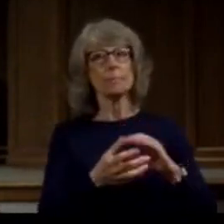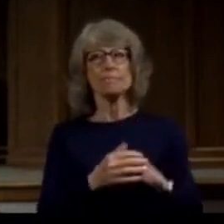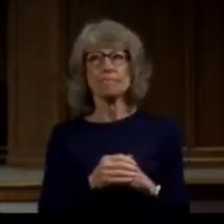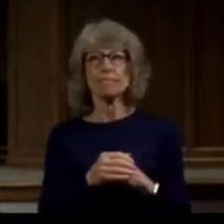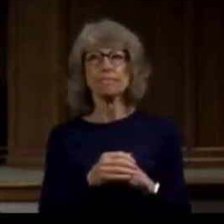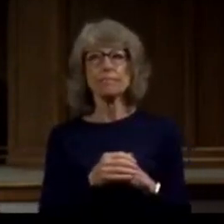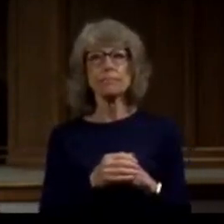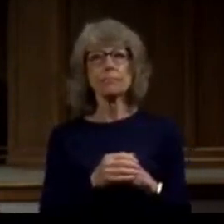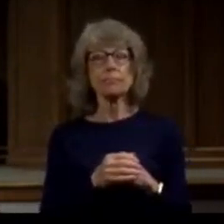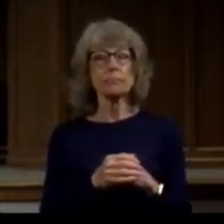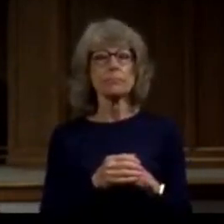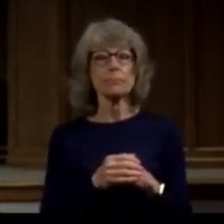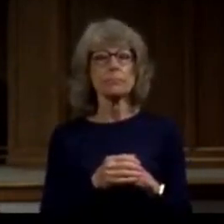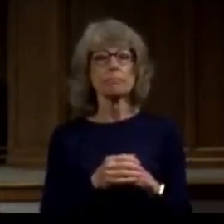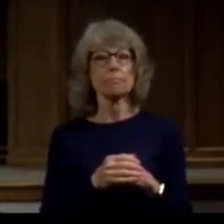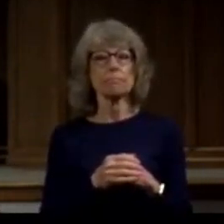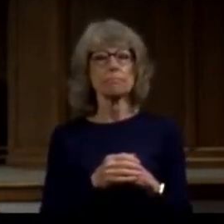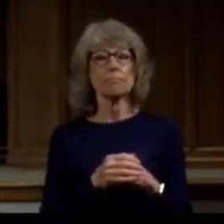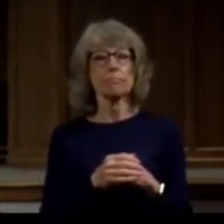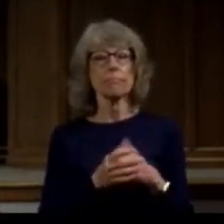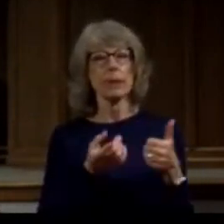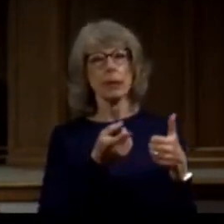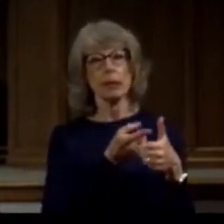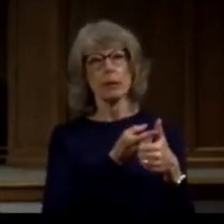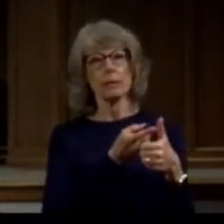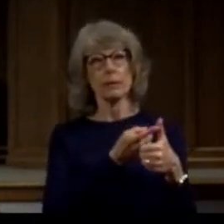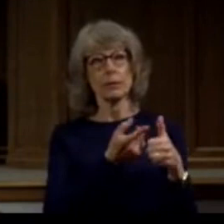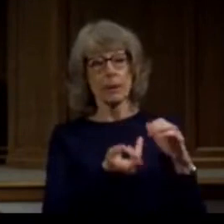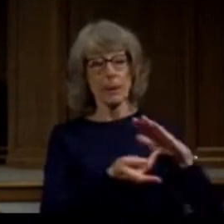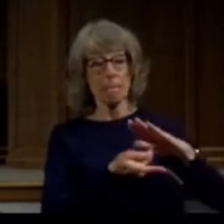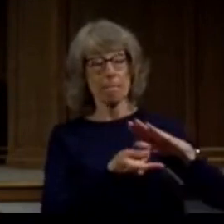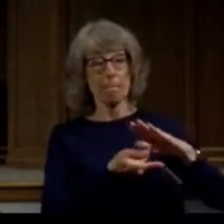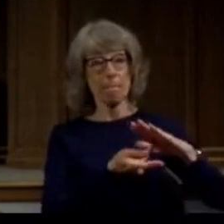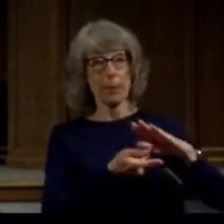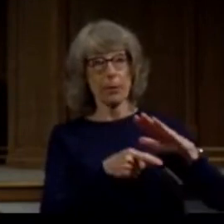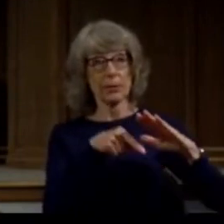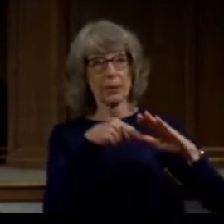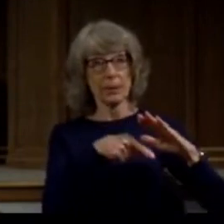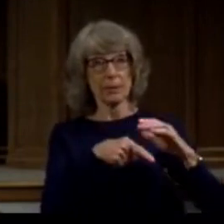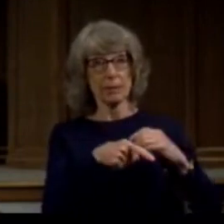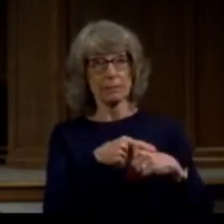The first thing that I think would be helpful for you to know is that Paul was a Jew.